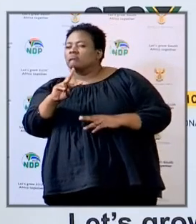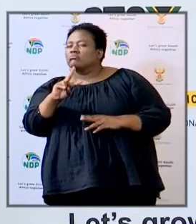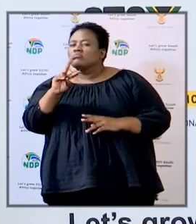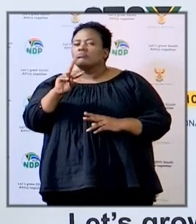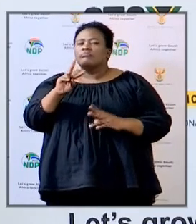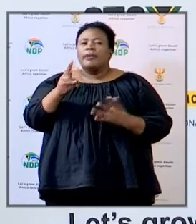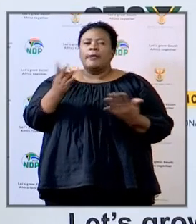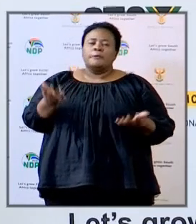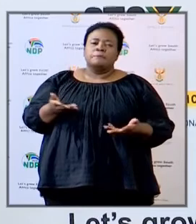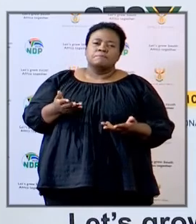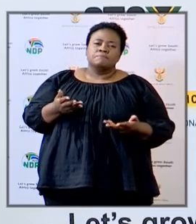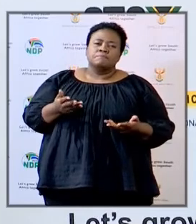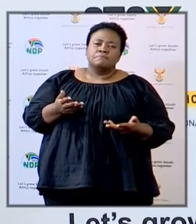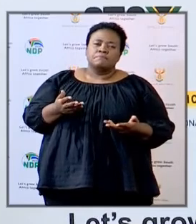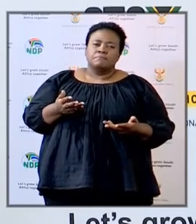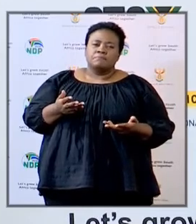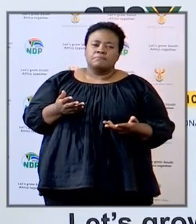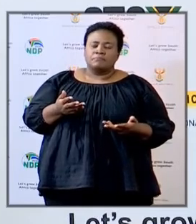any